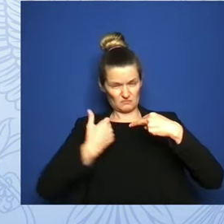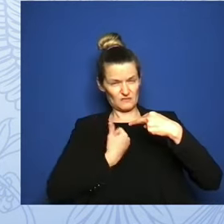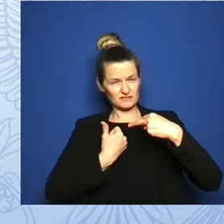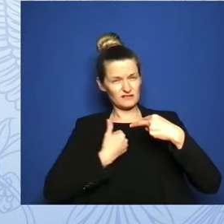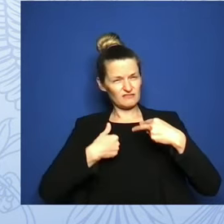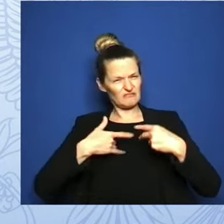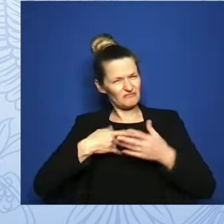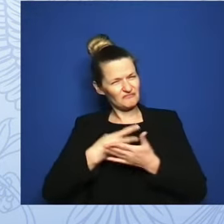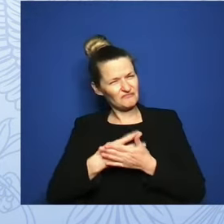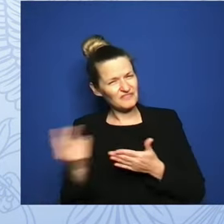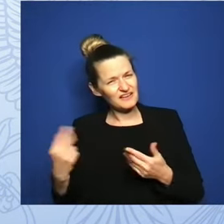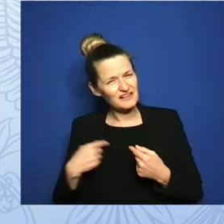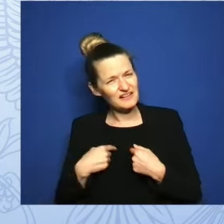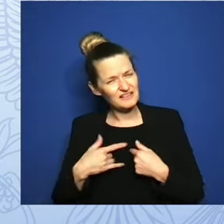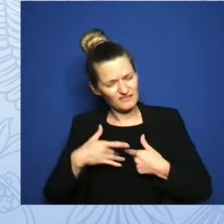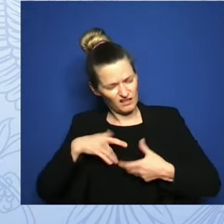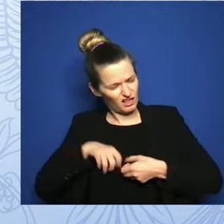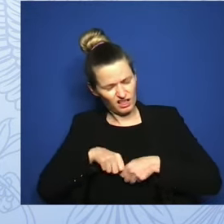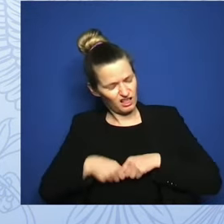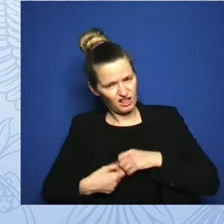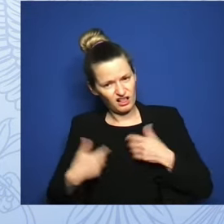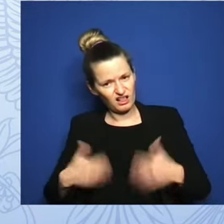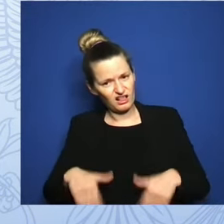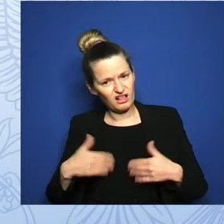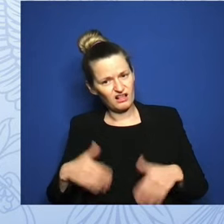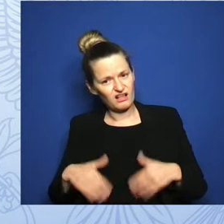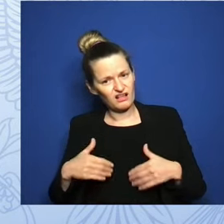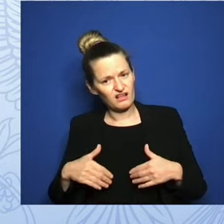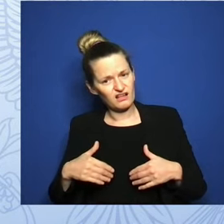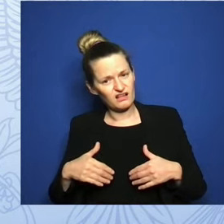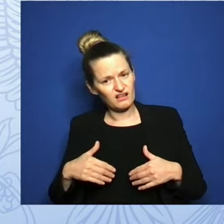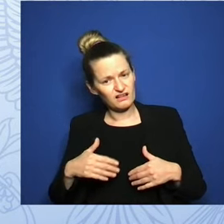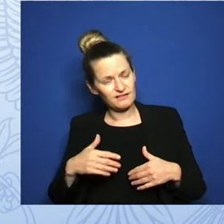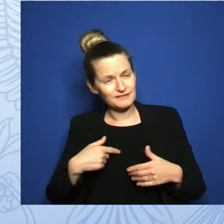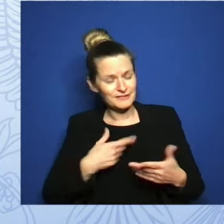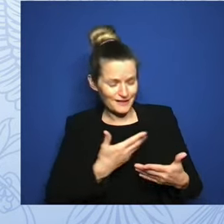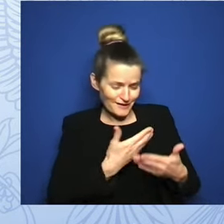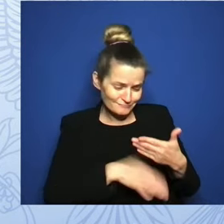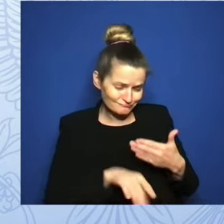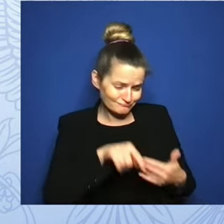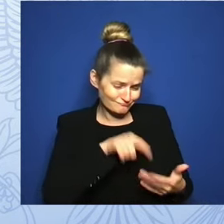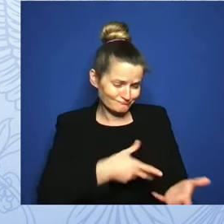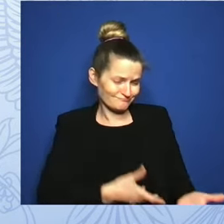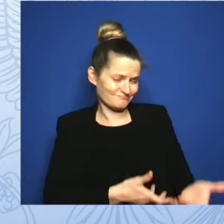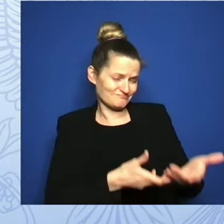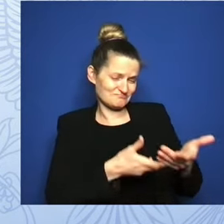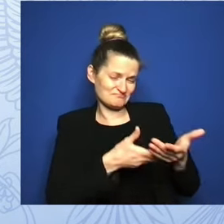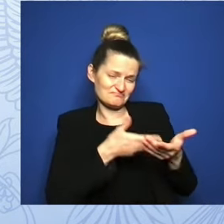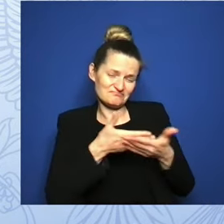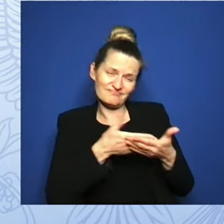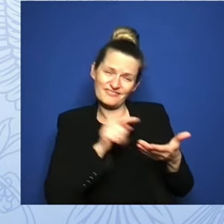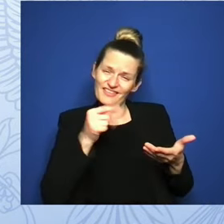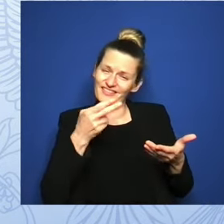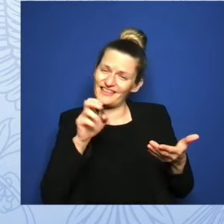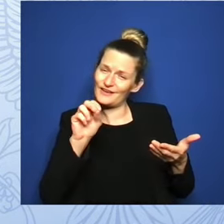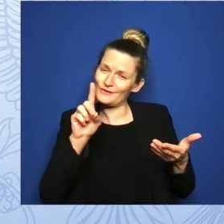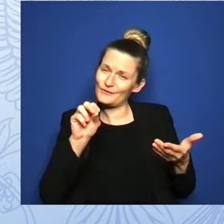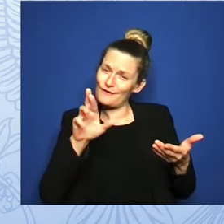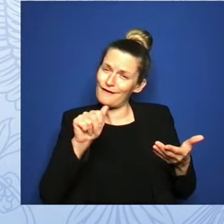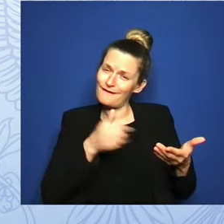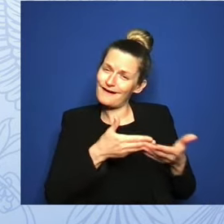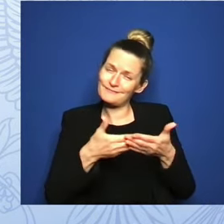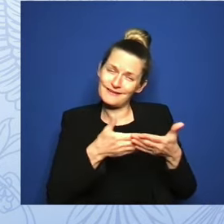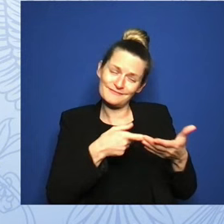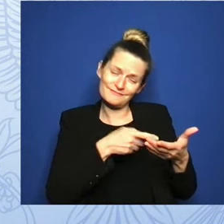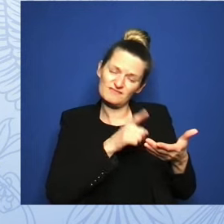The anguish of losing my daughter, whom we named Theodora, is a given. Pregnancy loss happens, but in no circumstance should we as a